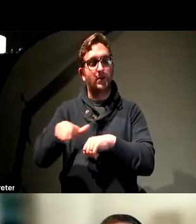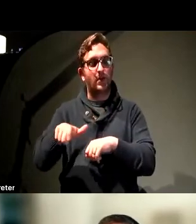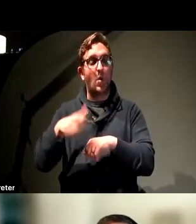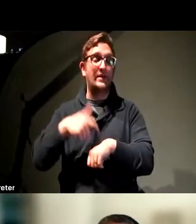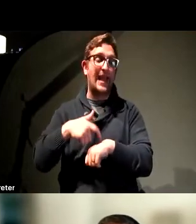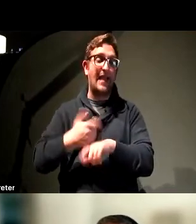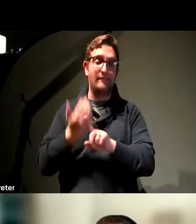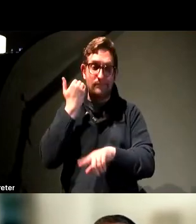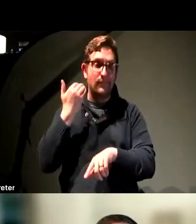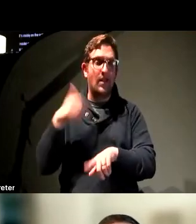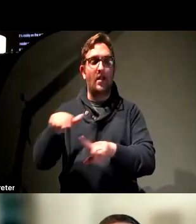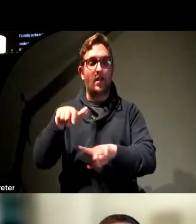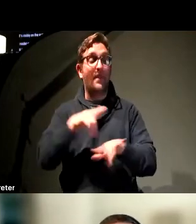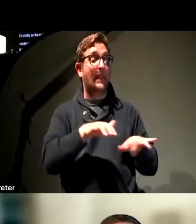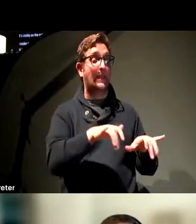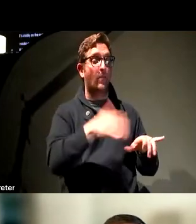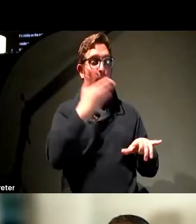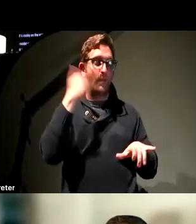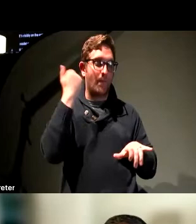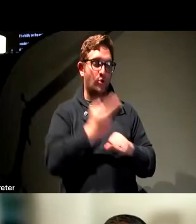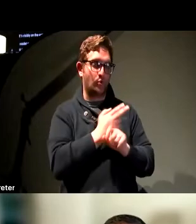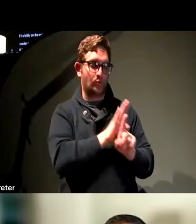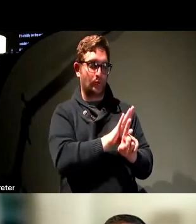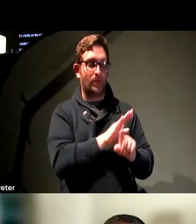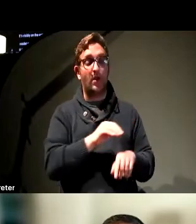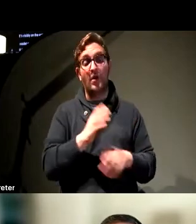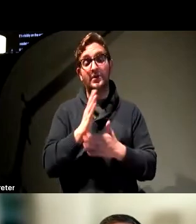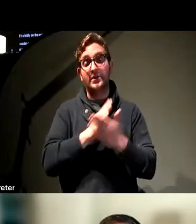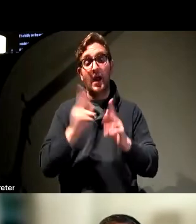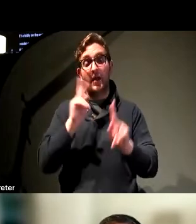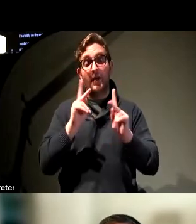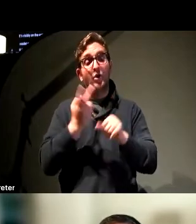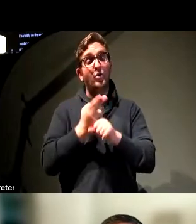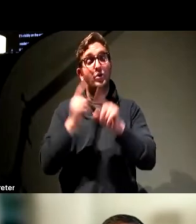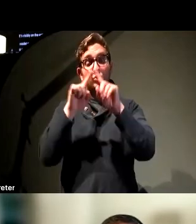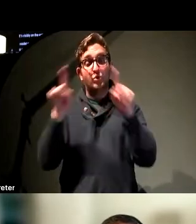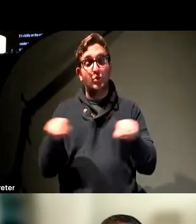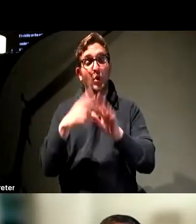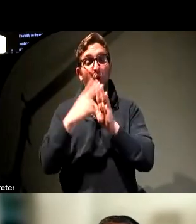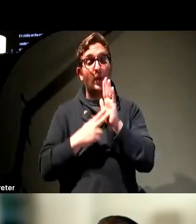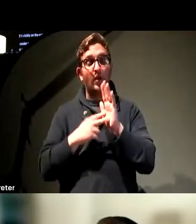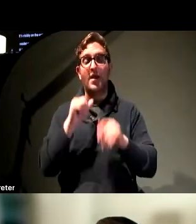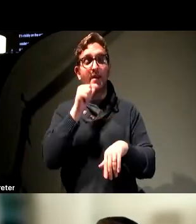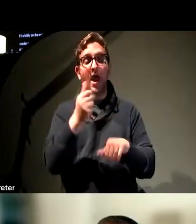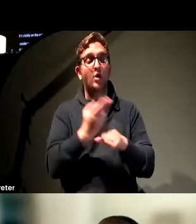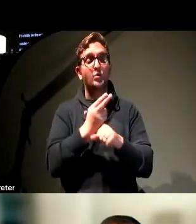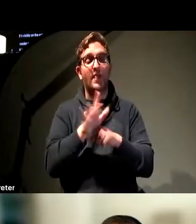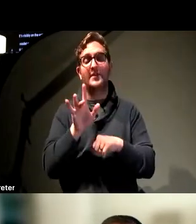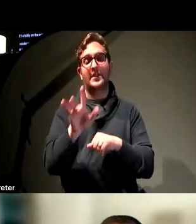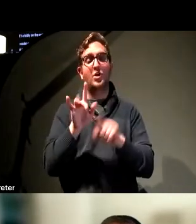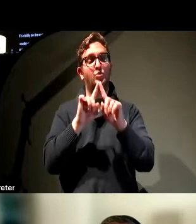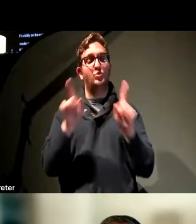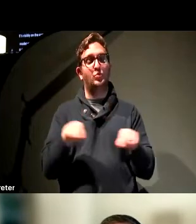and a keyboard is the best way to go. A lot of folks using screen readers, if they're not using the touch screen on their device, they may well